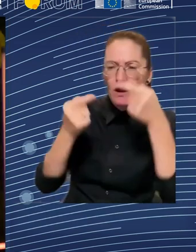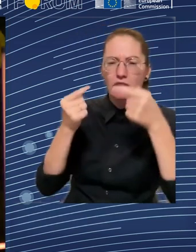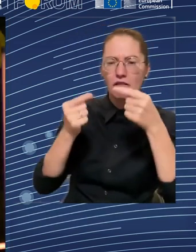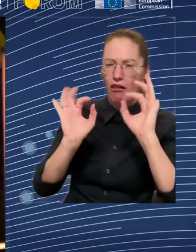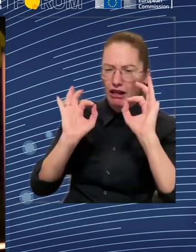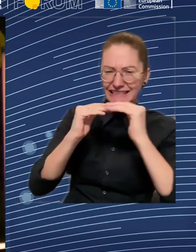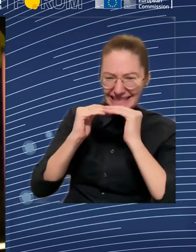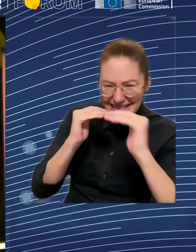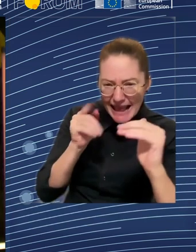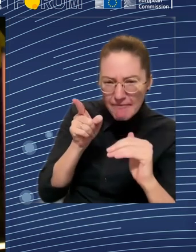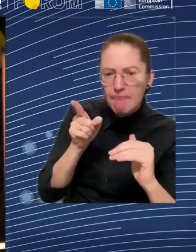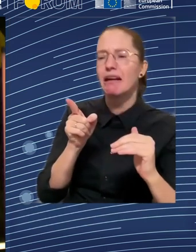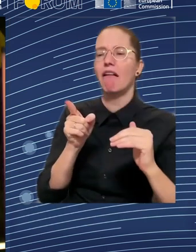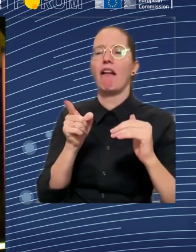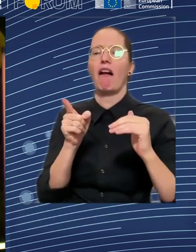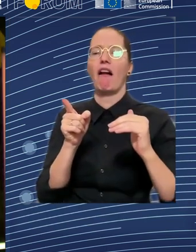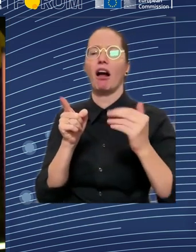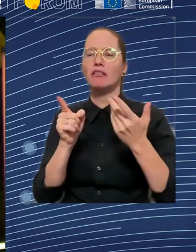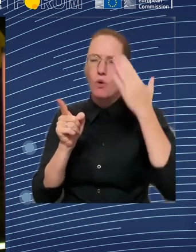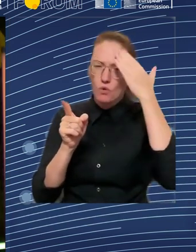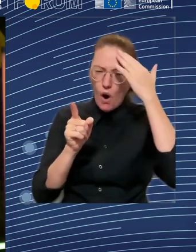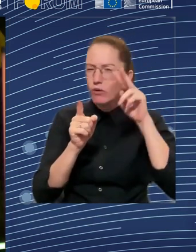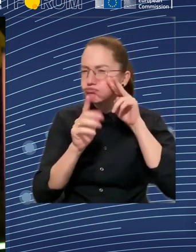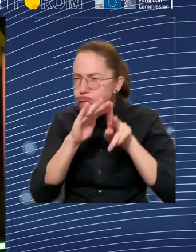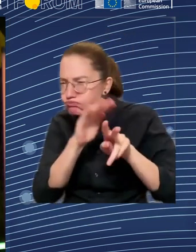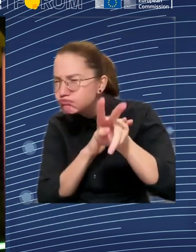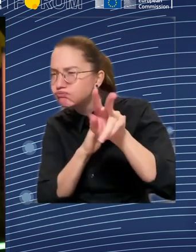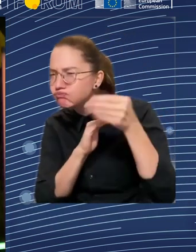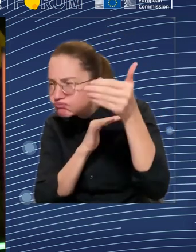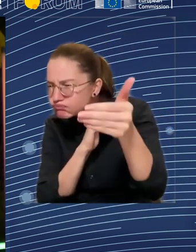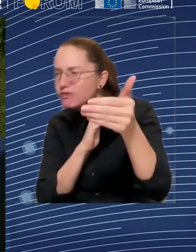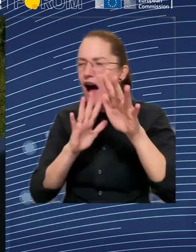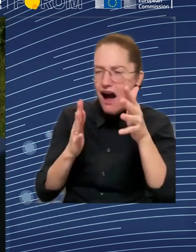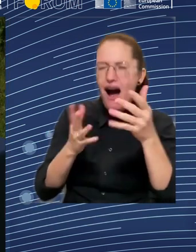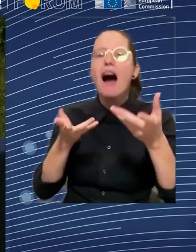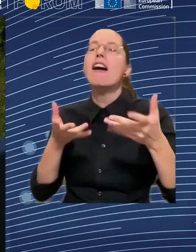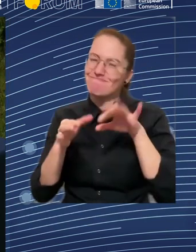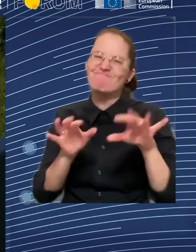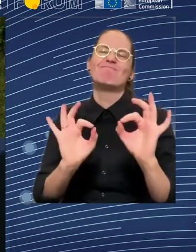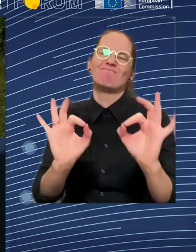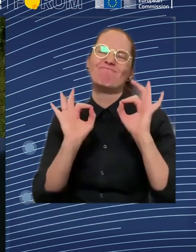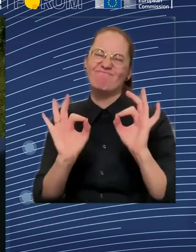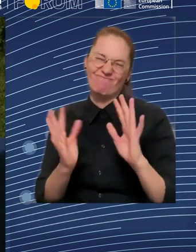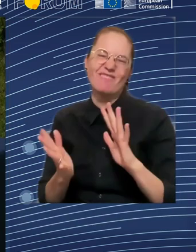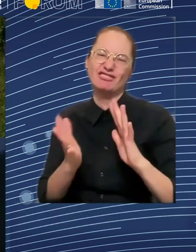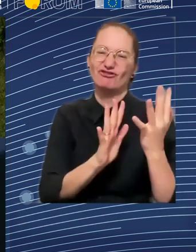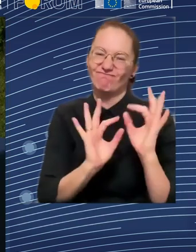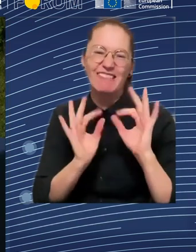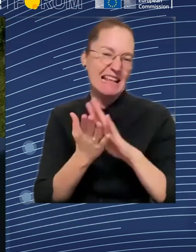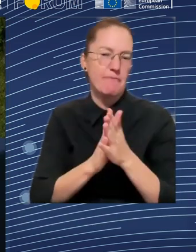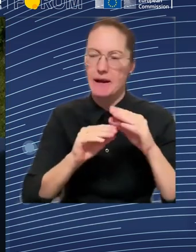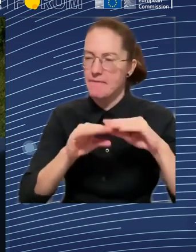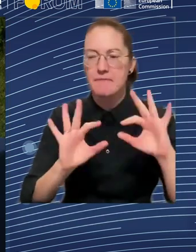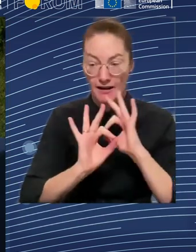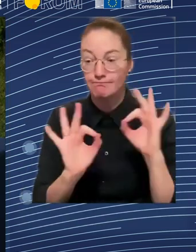by the extremism of the populism that is spreading around. And I will finish with the fact that